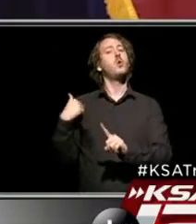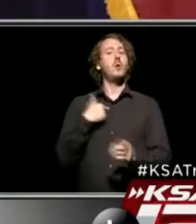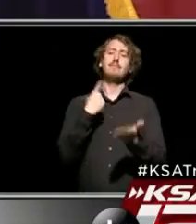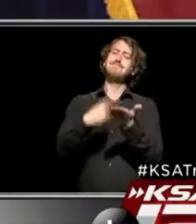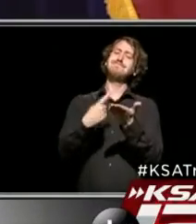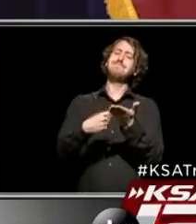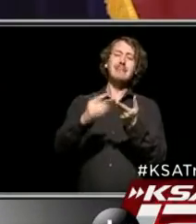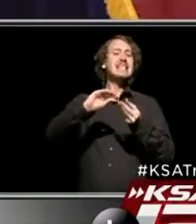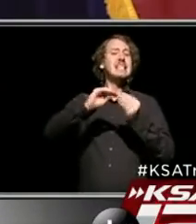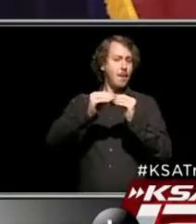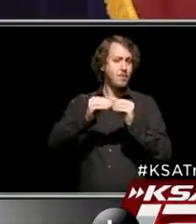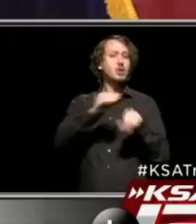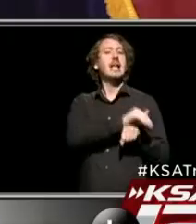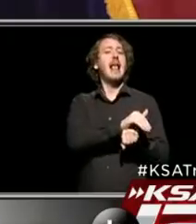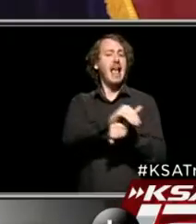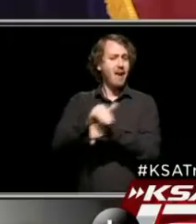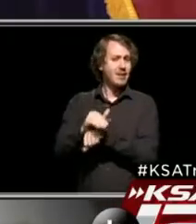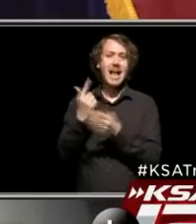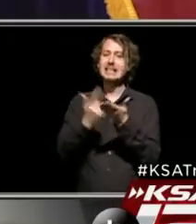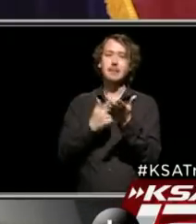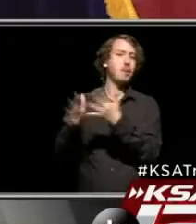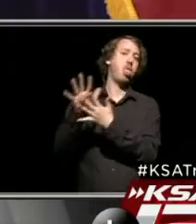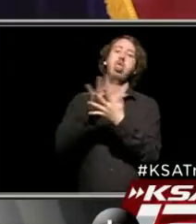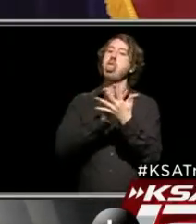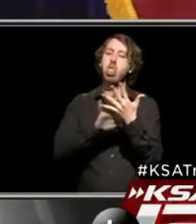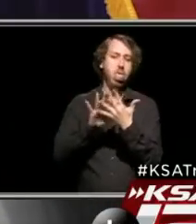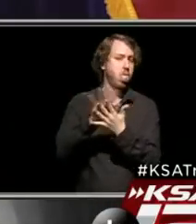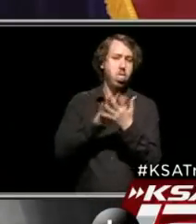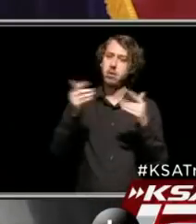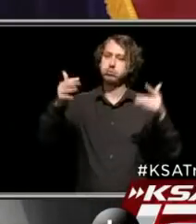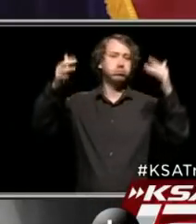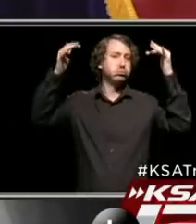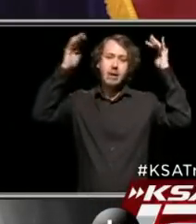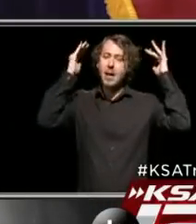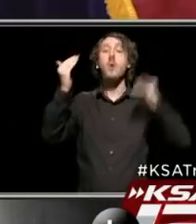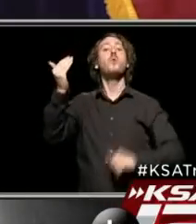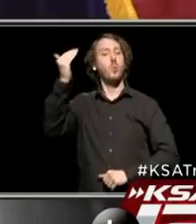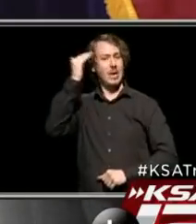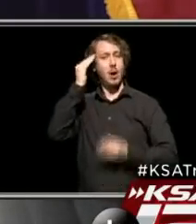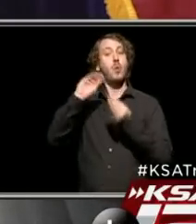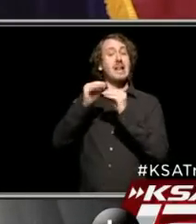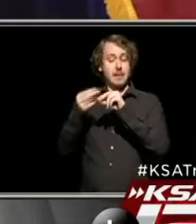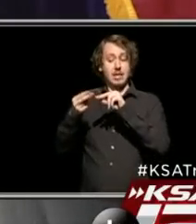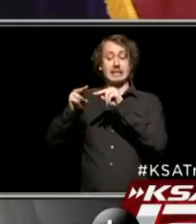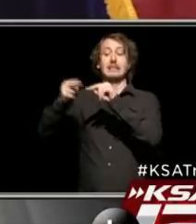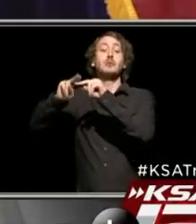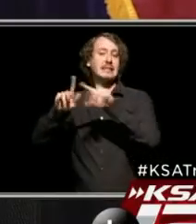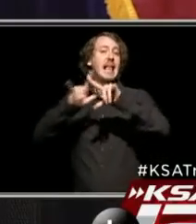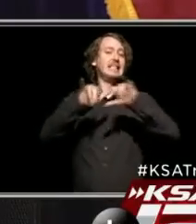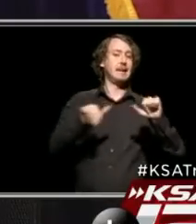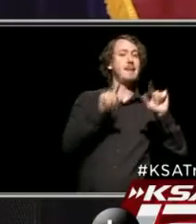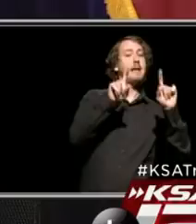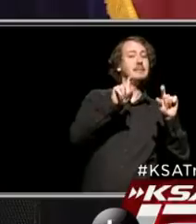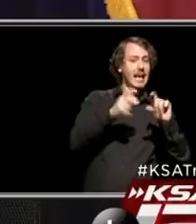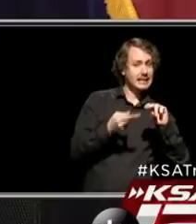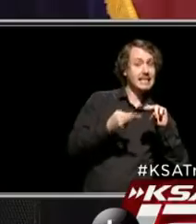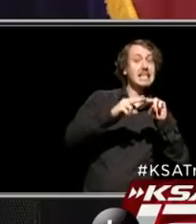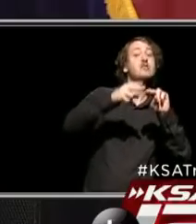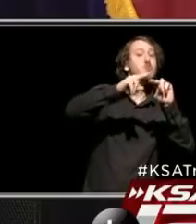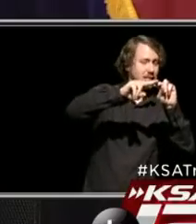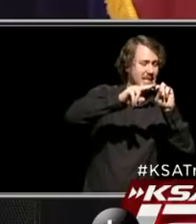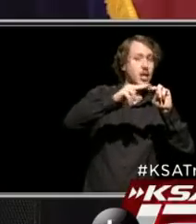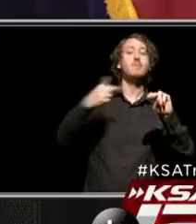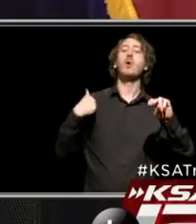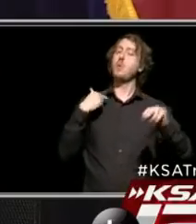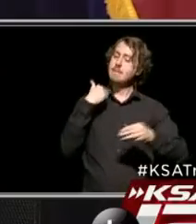these numbers every night, and sometimes it's a blur. We know they're going up because testing is increasing, and we're moving along through the course